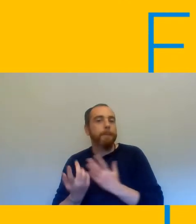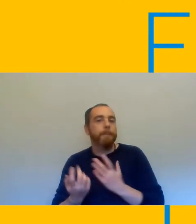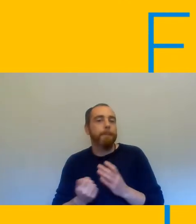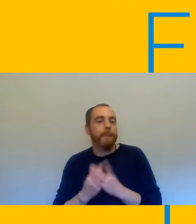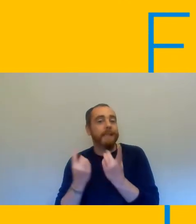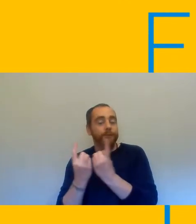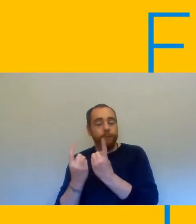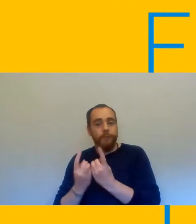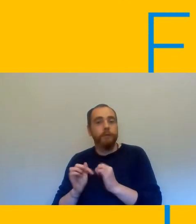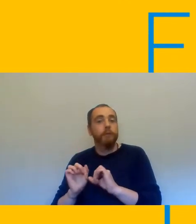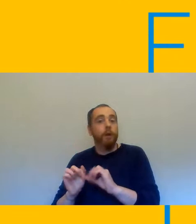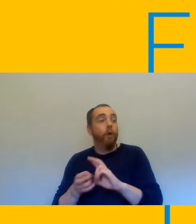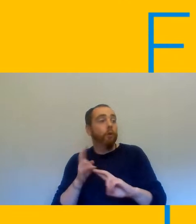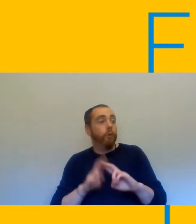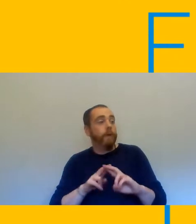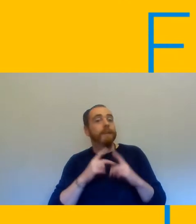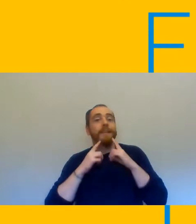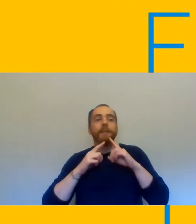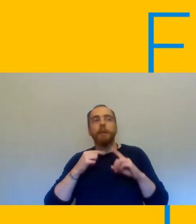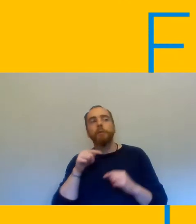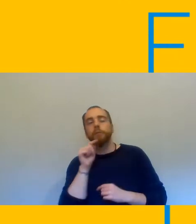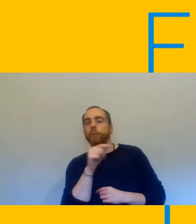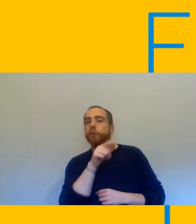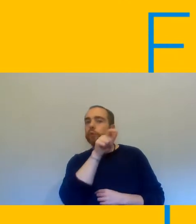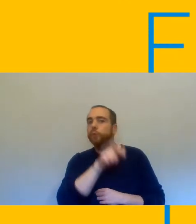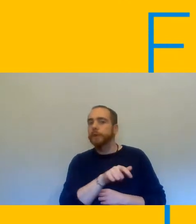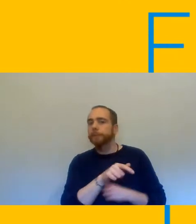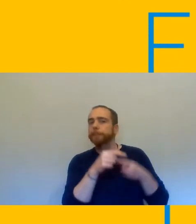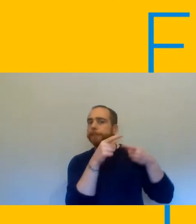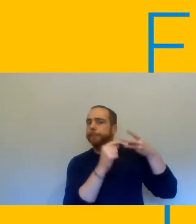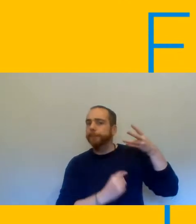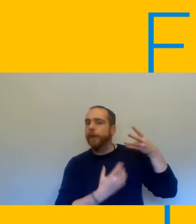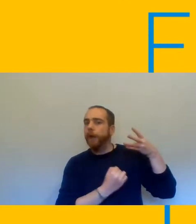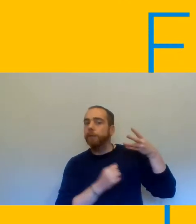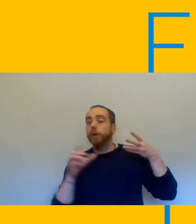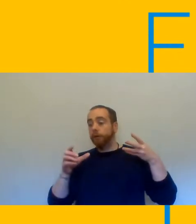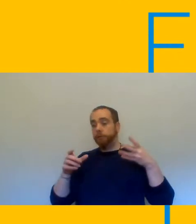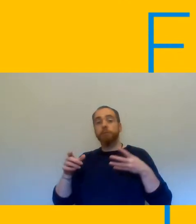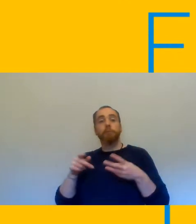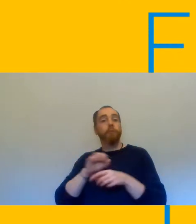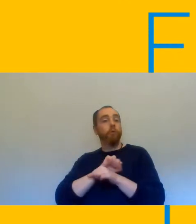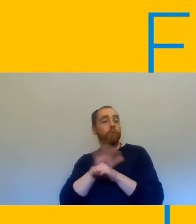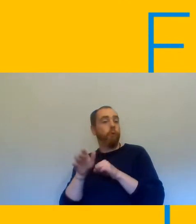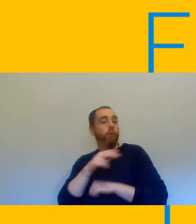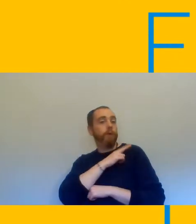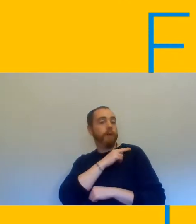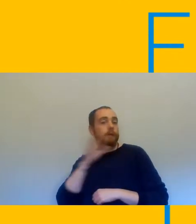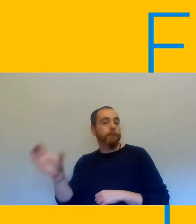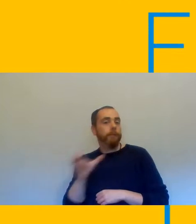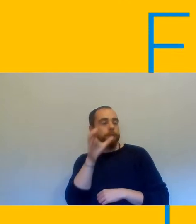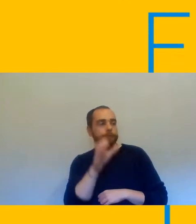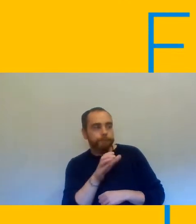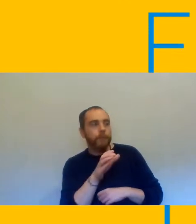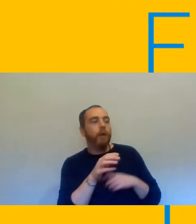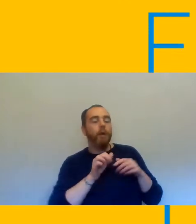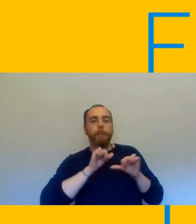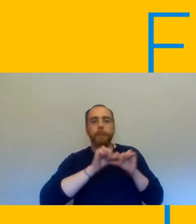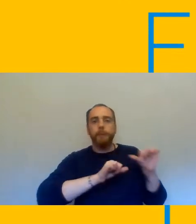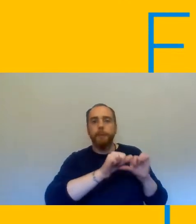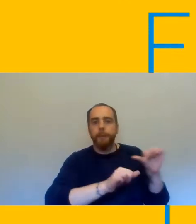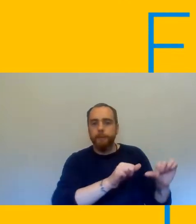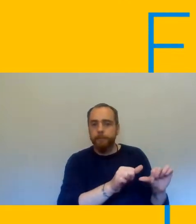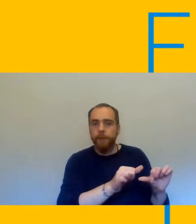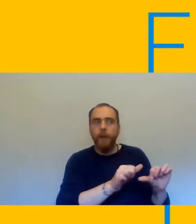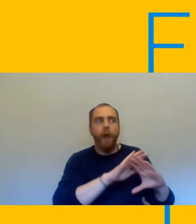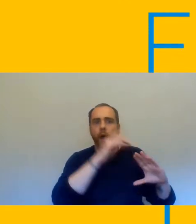signs that a covid related officer will pick that up and follow that process through i don't think it's acceptable to be asking teachers